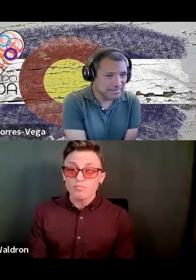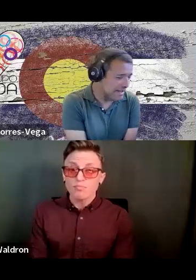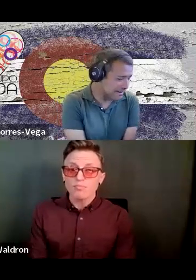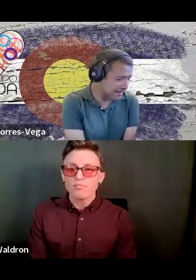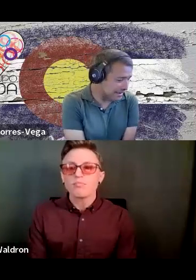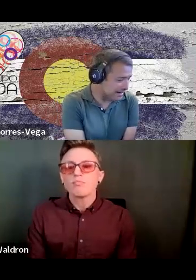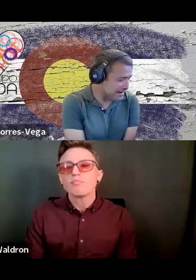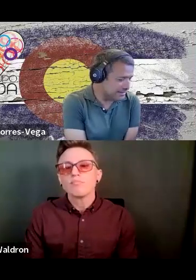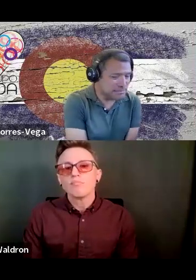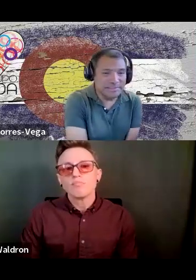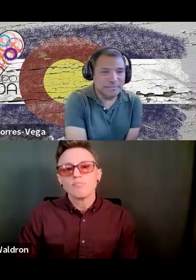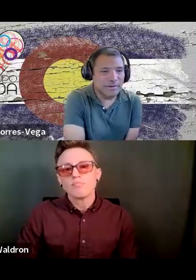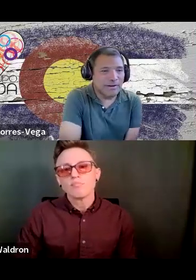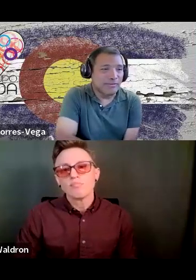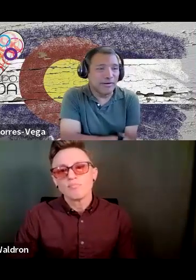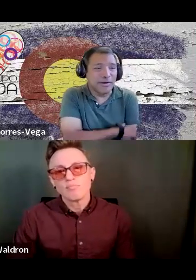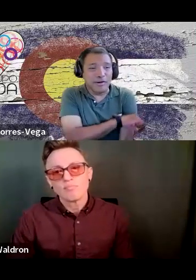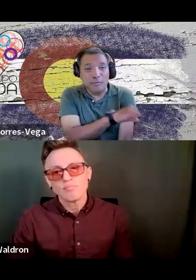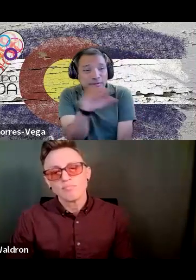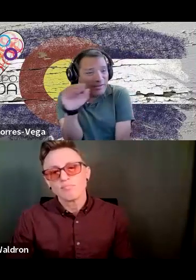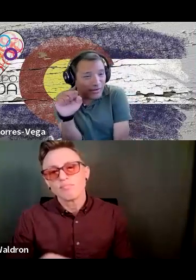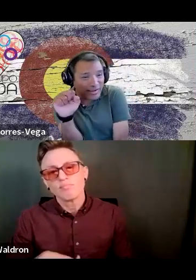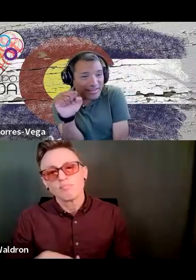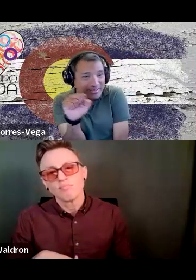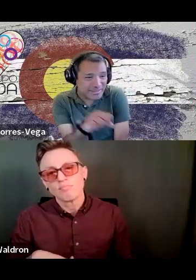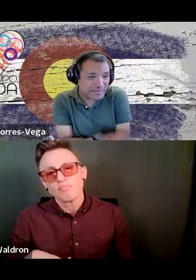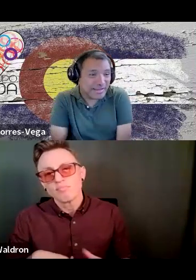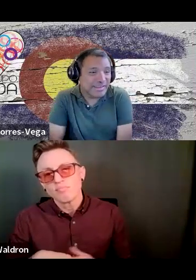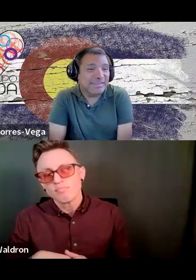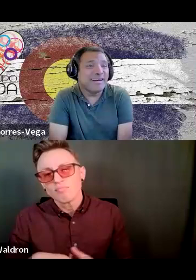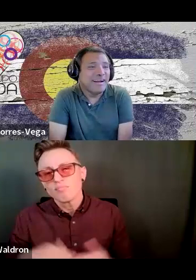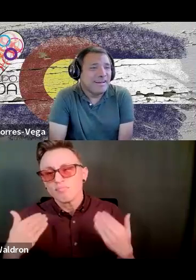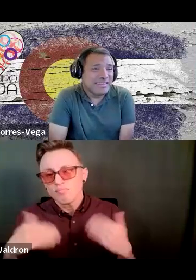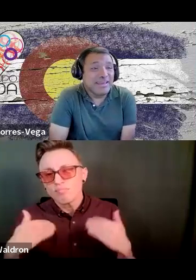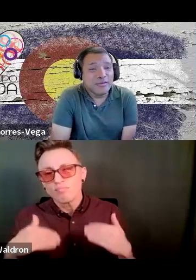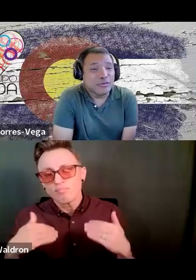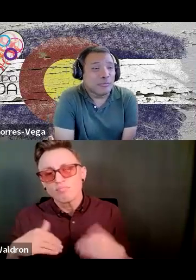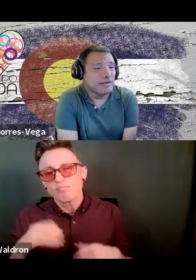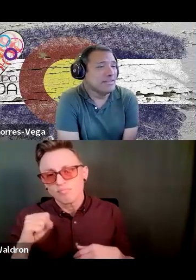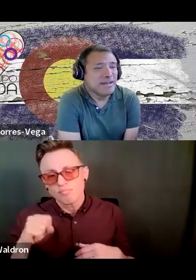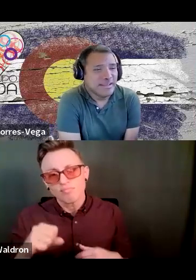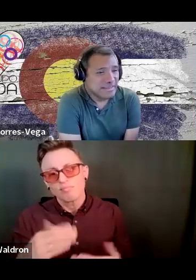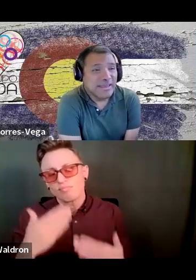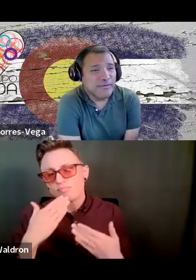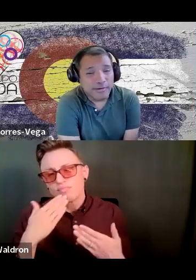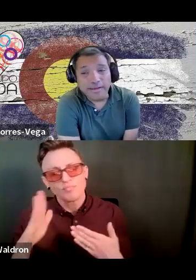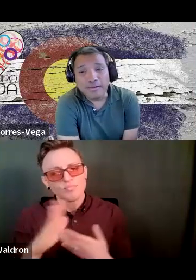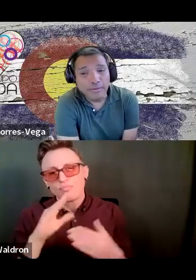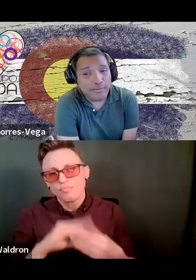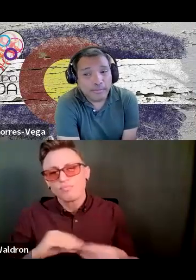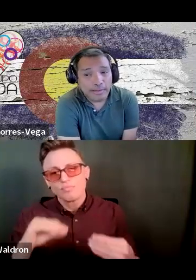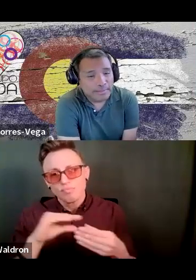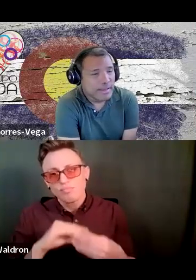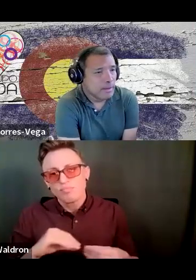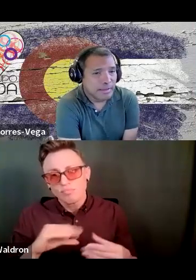And that right there is a principle of community organizers, right, Edgar? Thank you so much. Thank you to